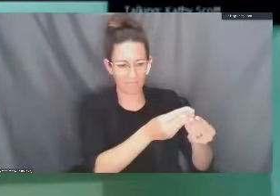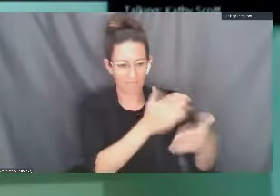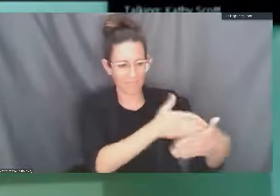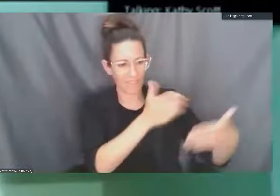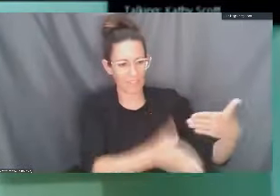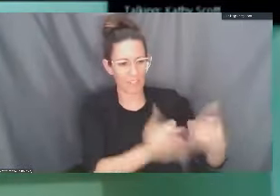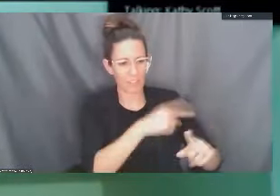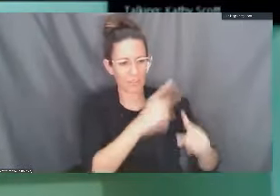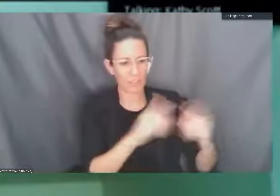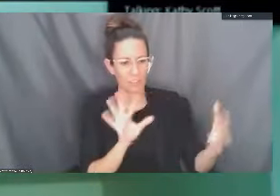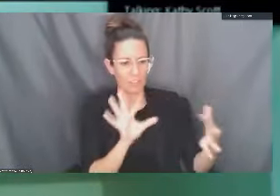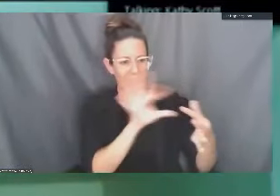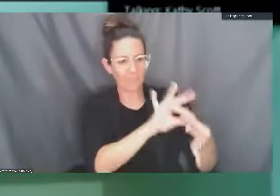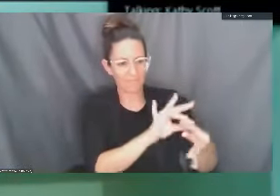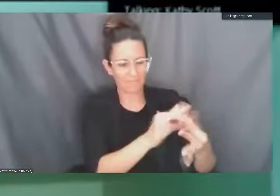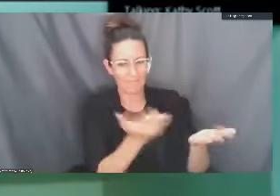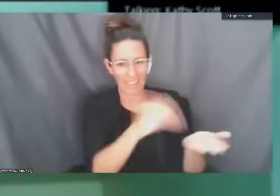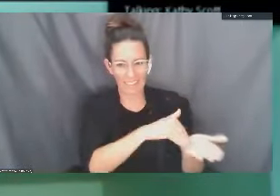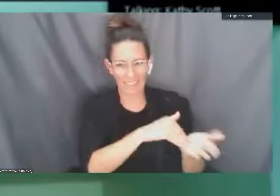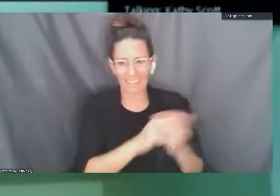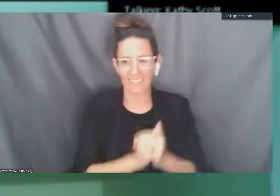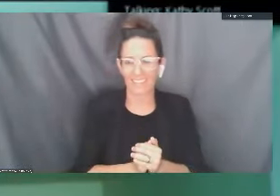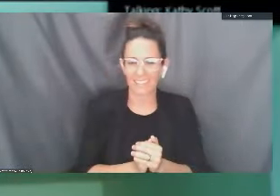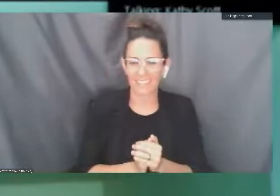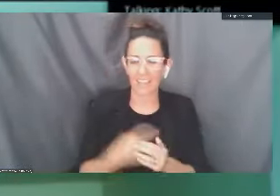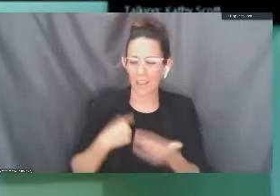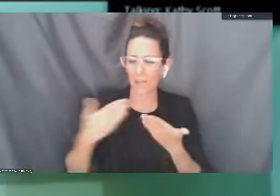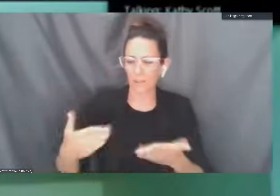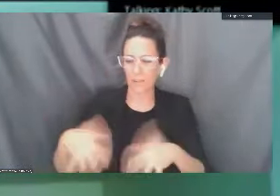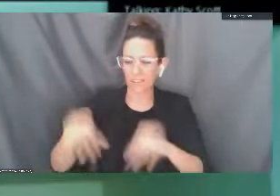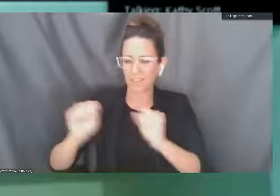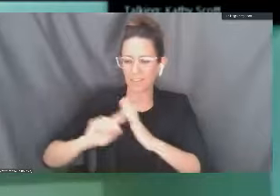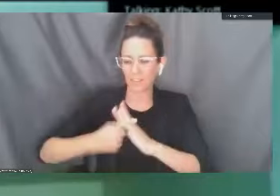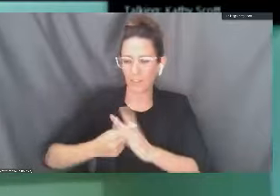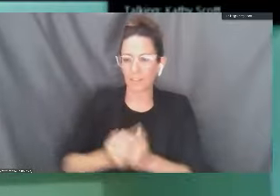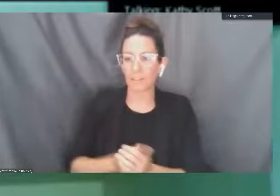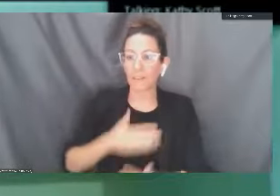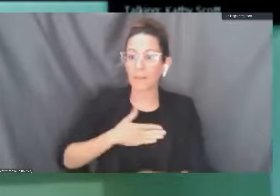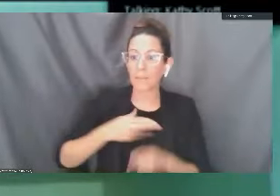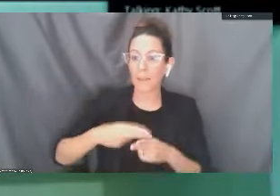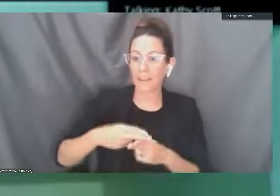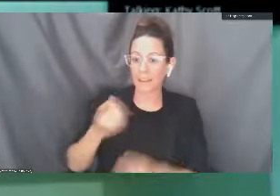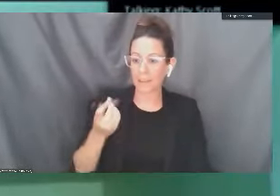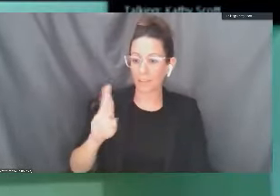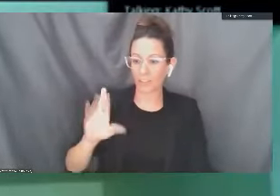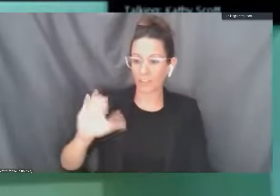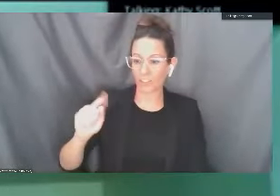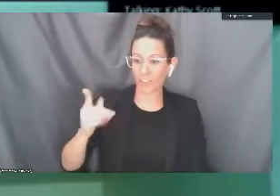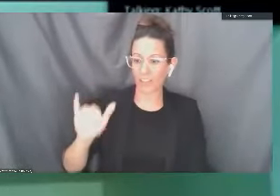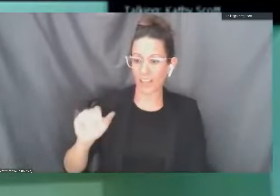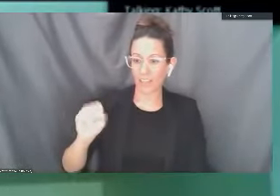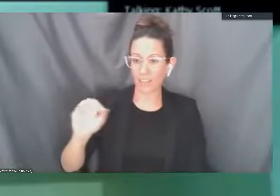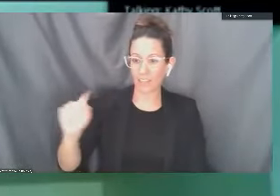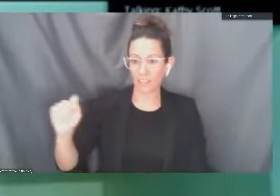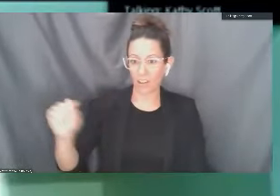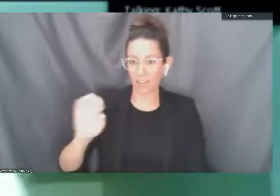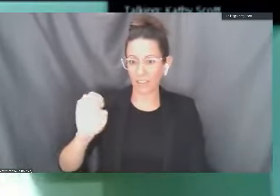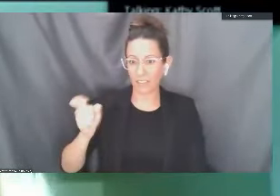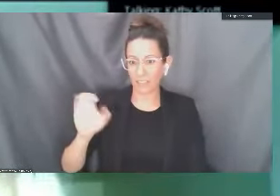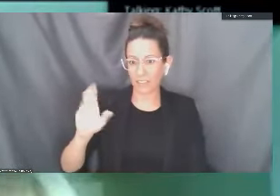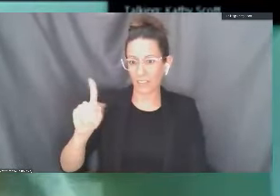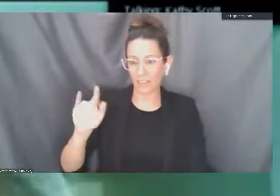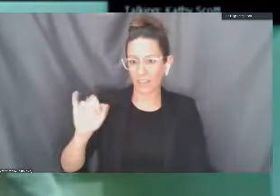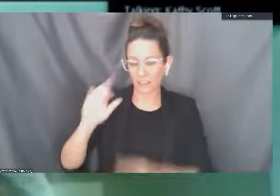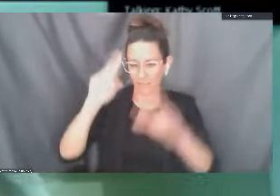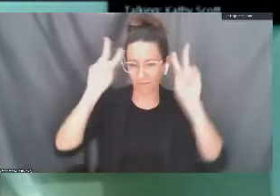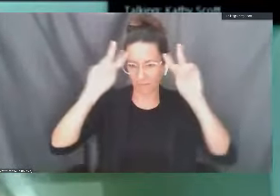she's when she's resolved these issues. So I'll go ahead. My name is Dr. Kathy Scott and I'm the executive vice president of